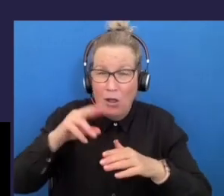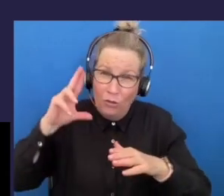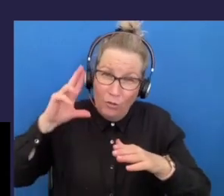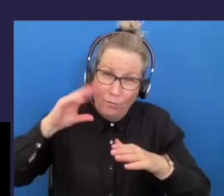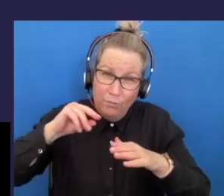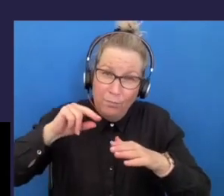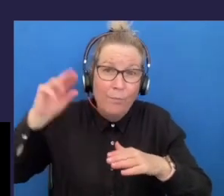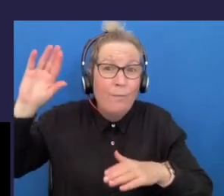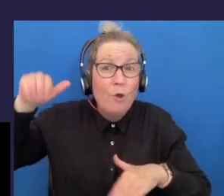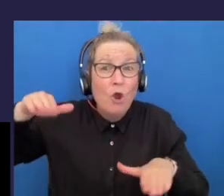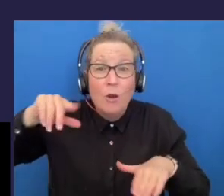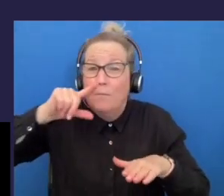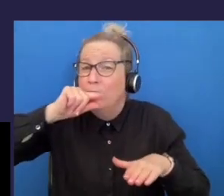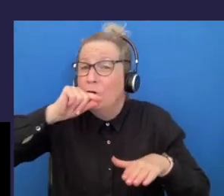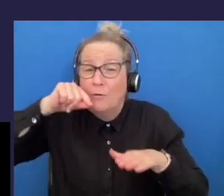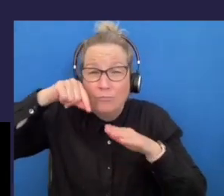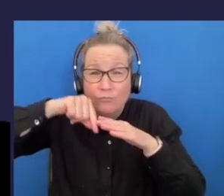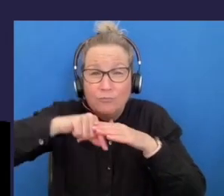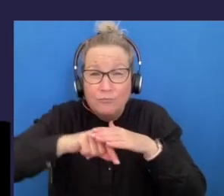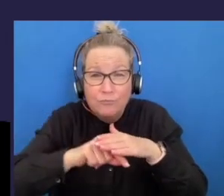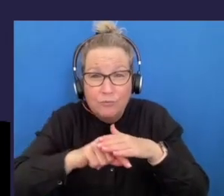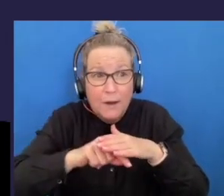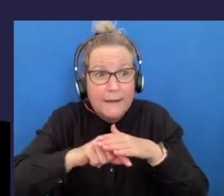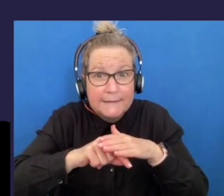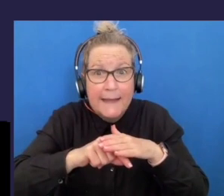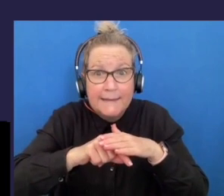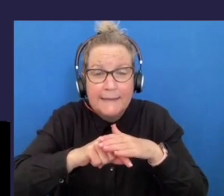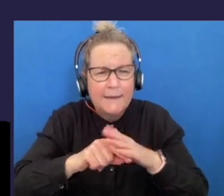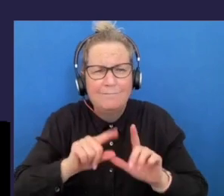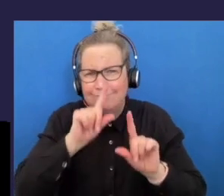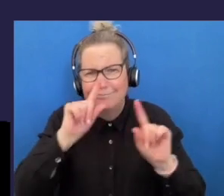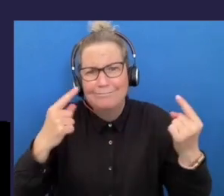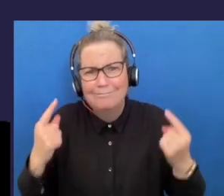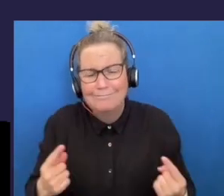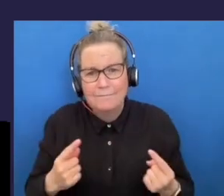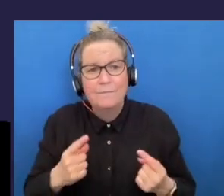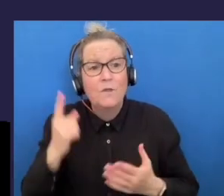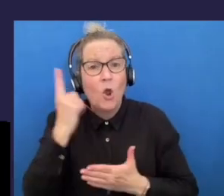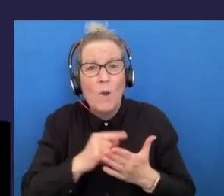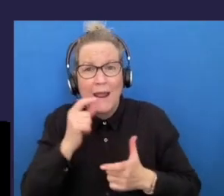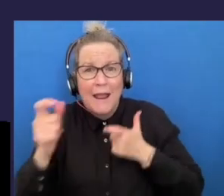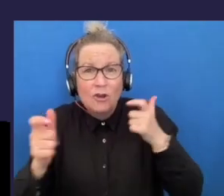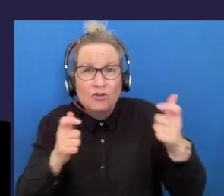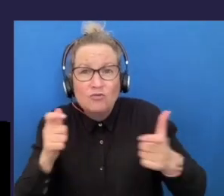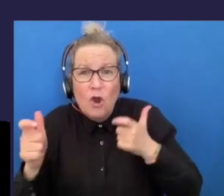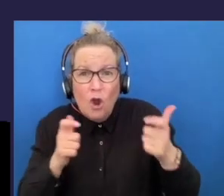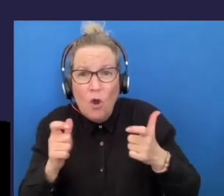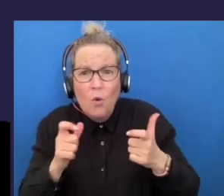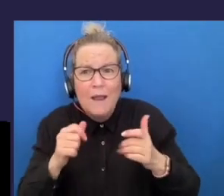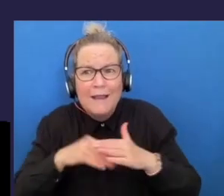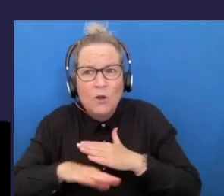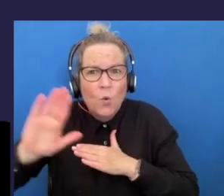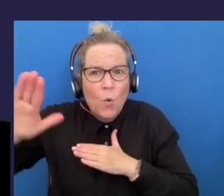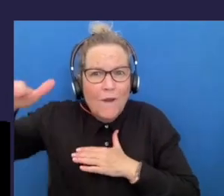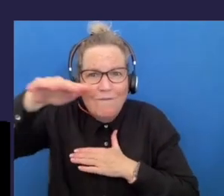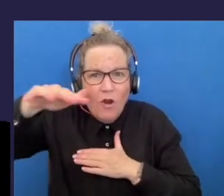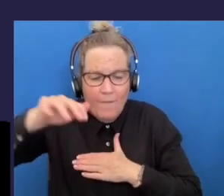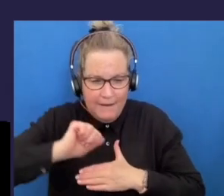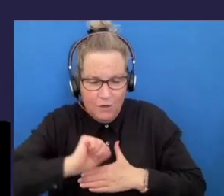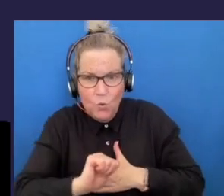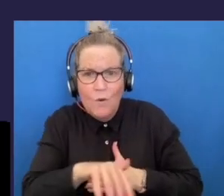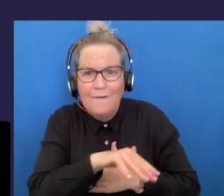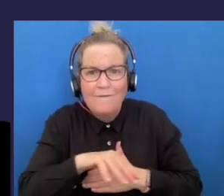control only what you can in your environment otherwise welcome distress and where do we put stress